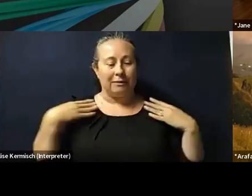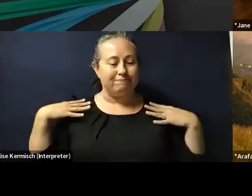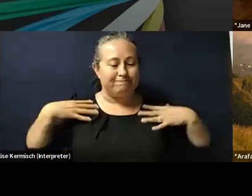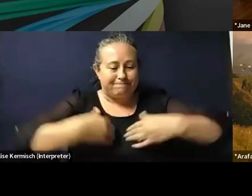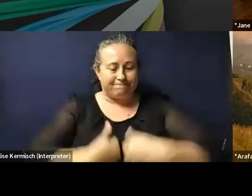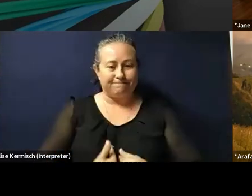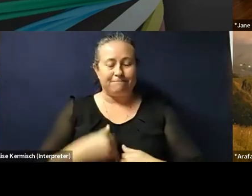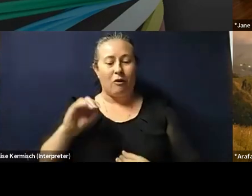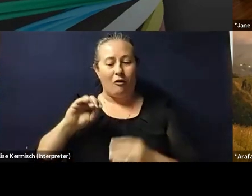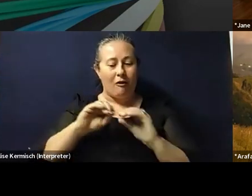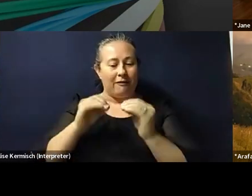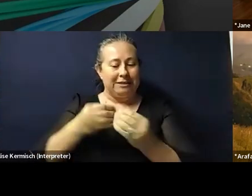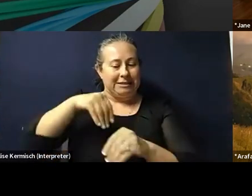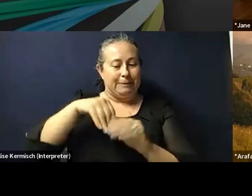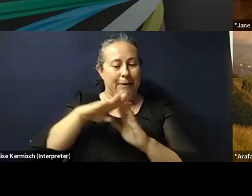is in the background.